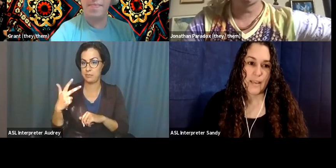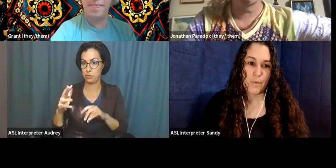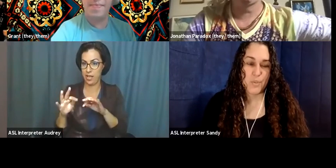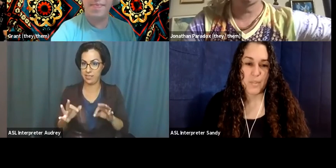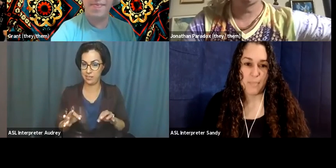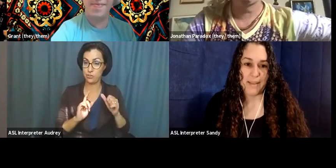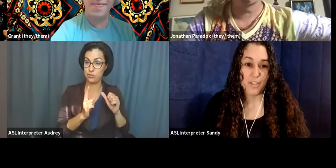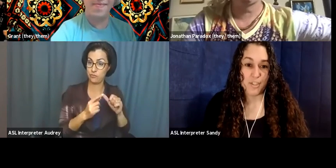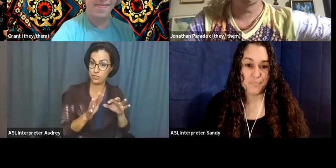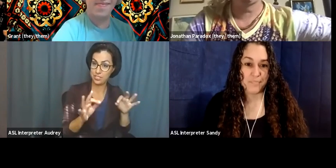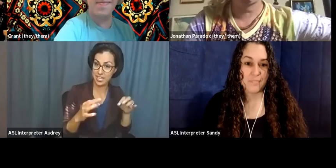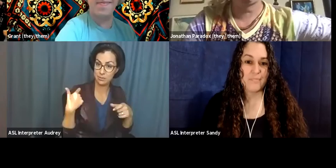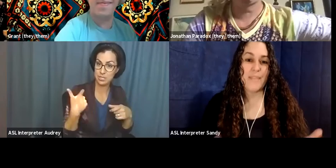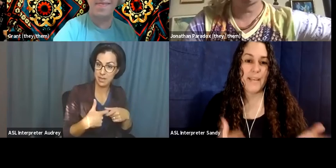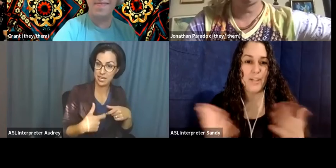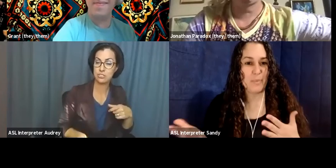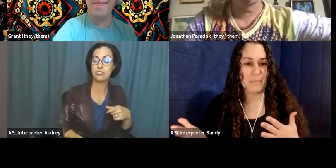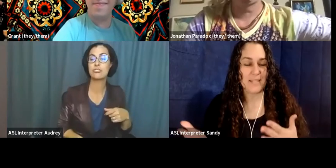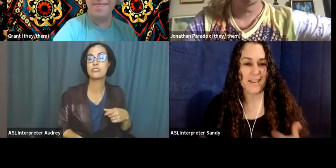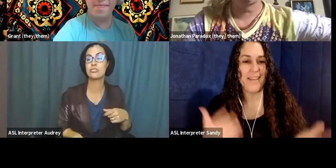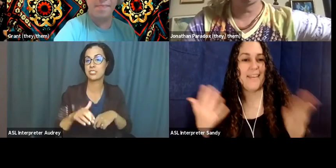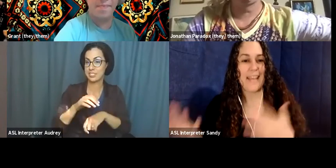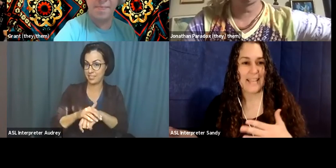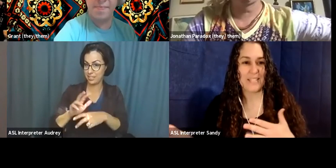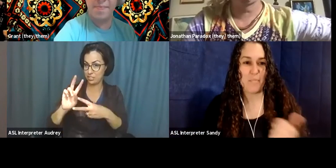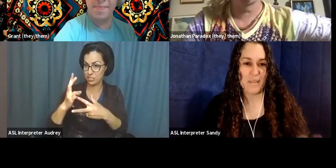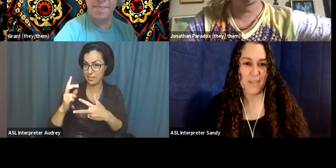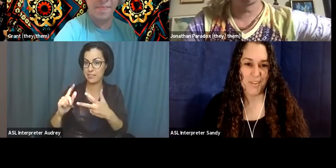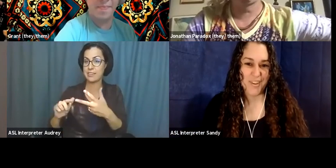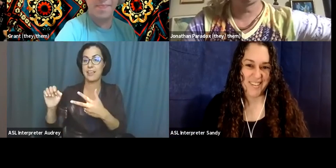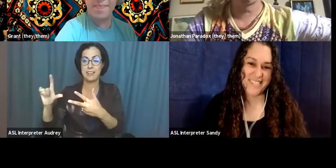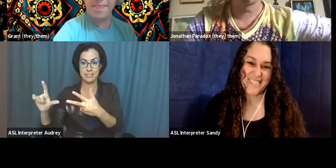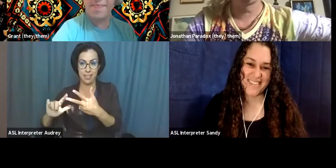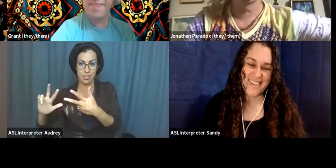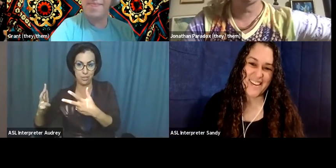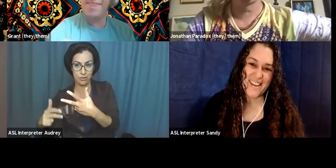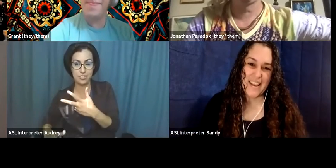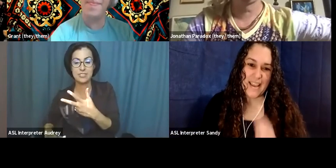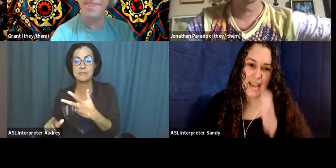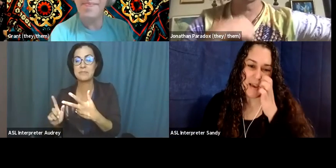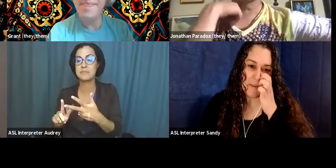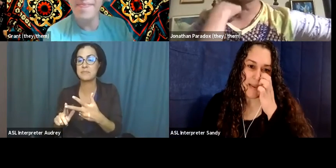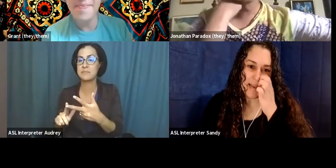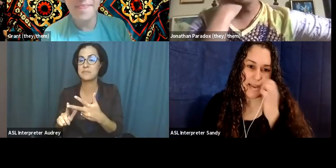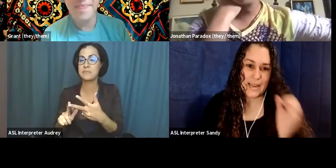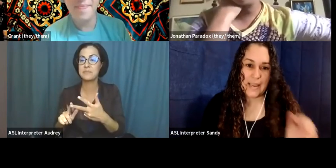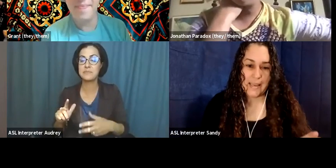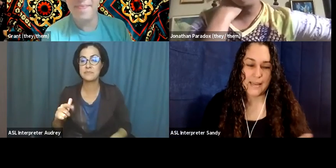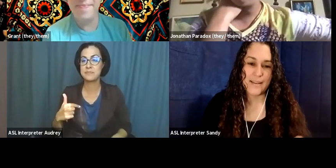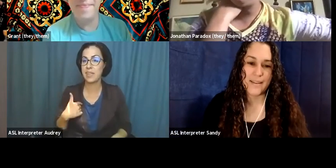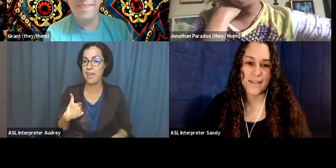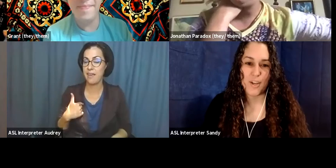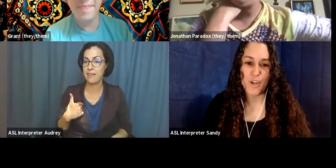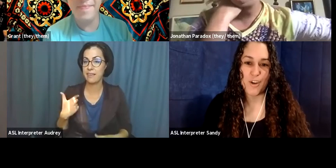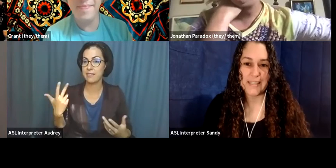My first language was Spanish, English being my second, ASL being my third. Um, I